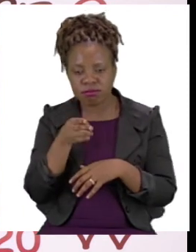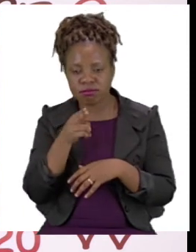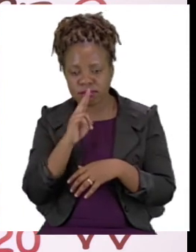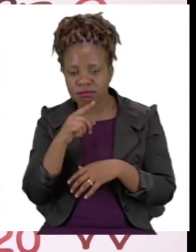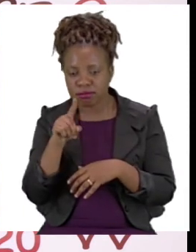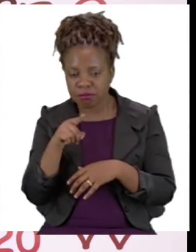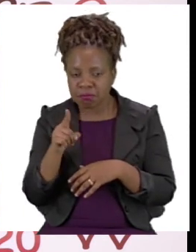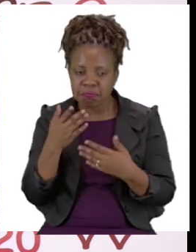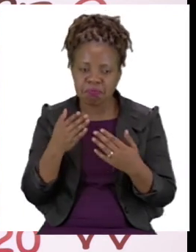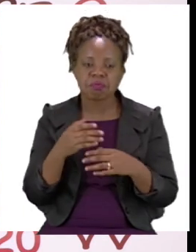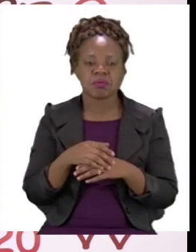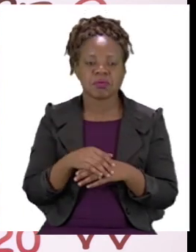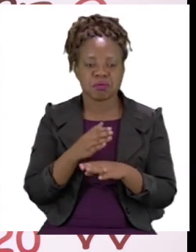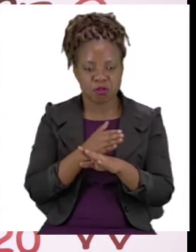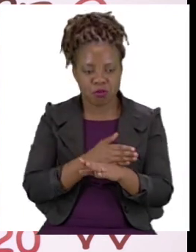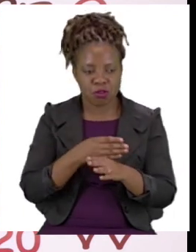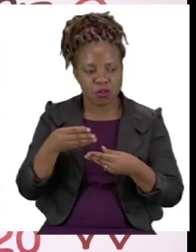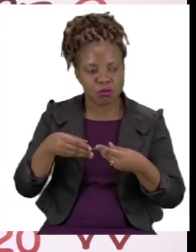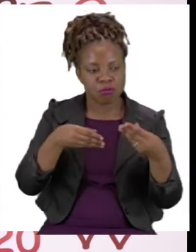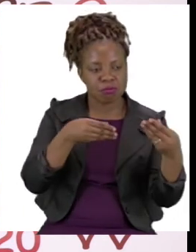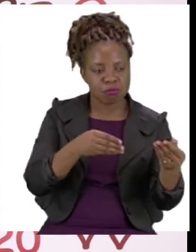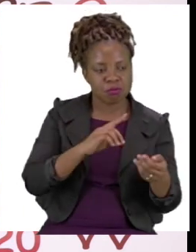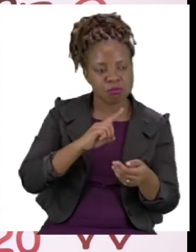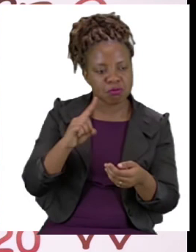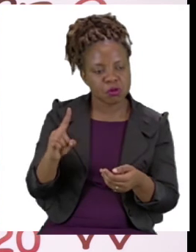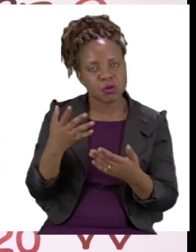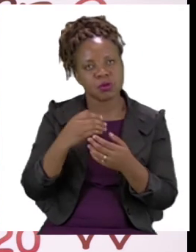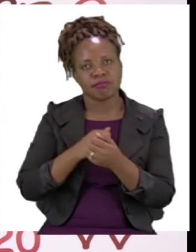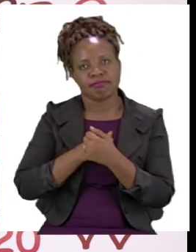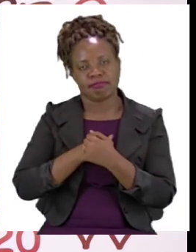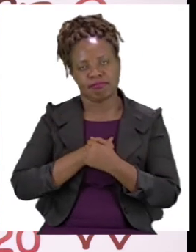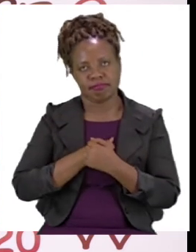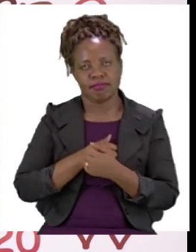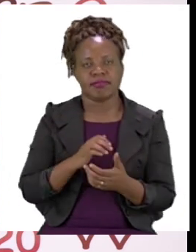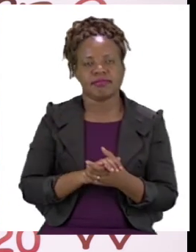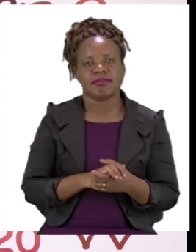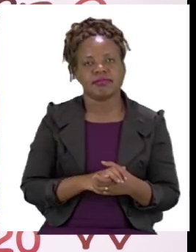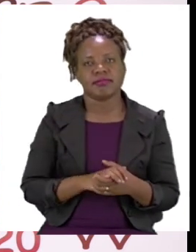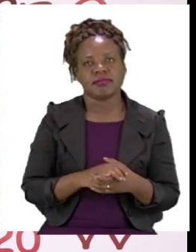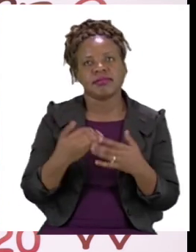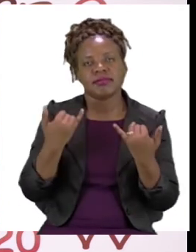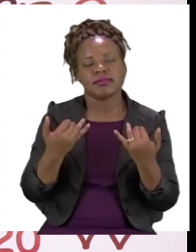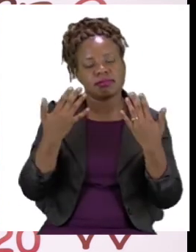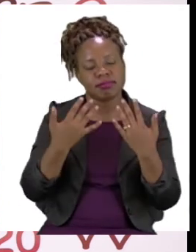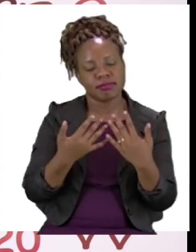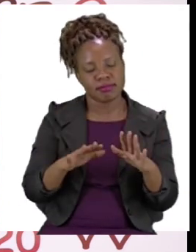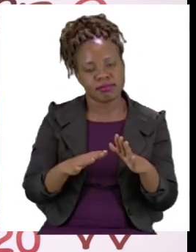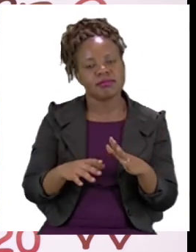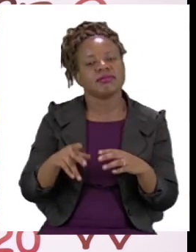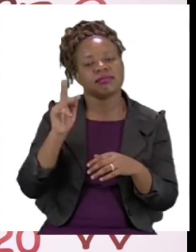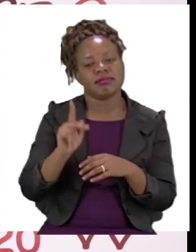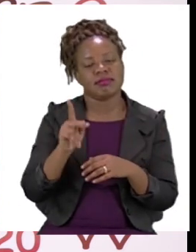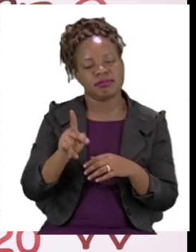or the adult that is with you marks. Now that we are done we need to sanitize. So